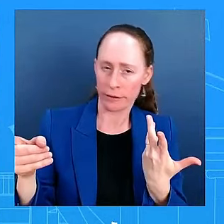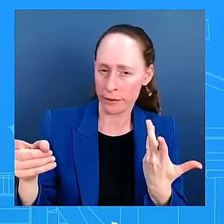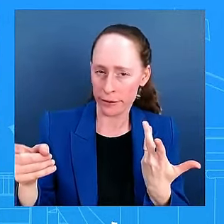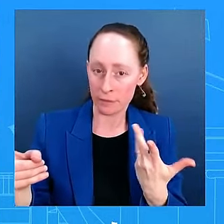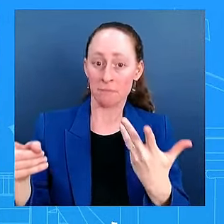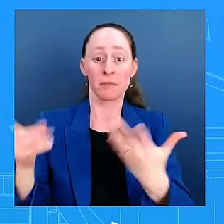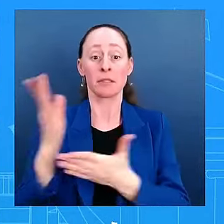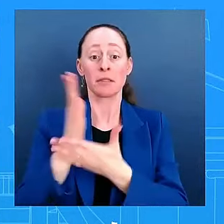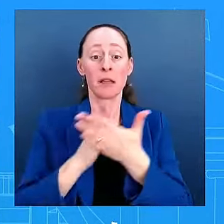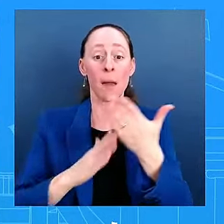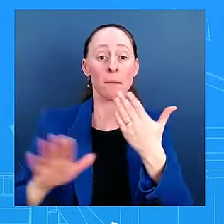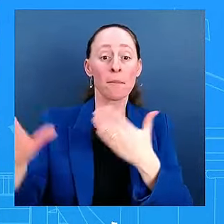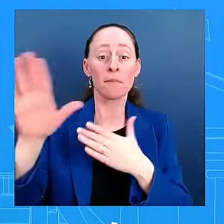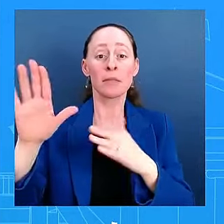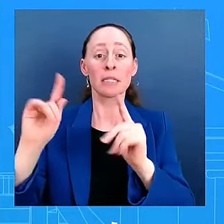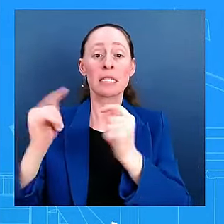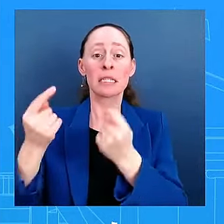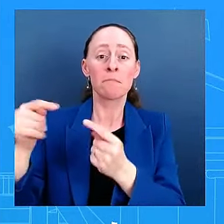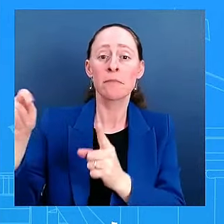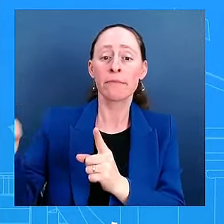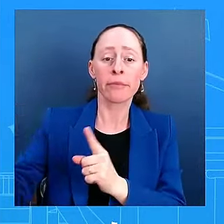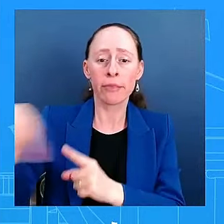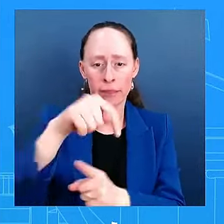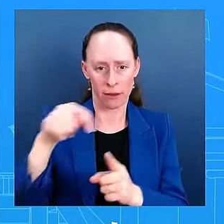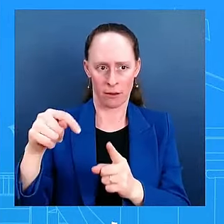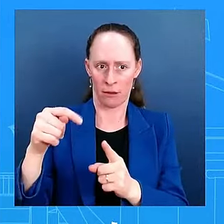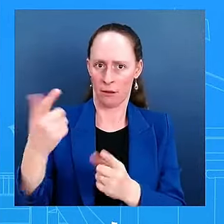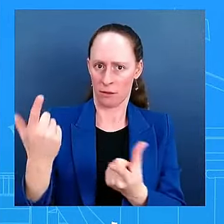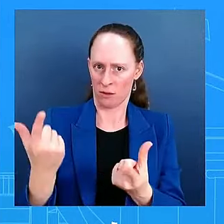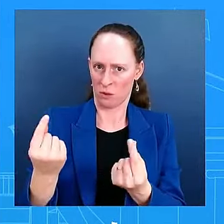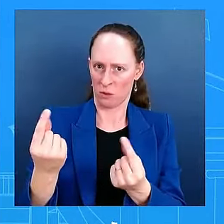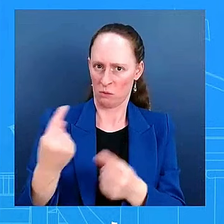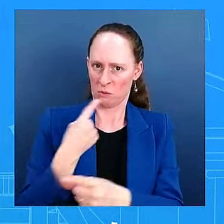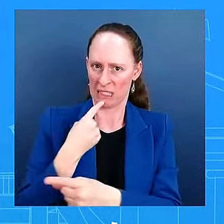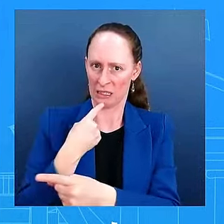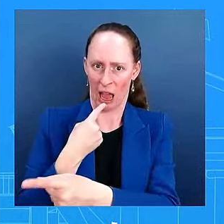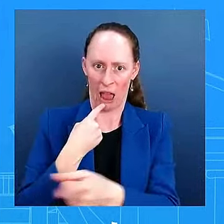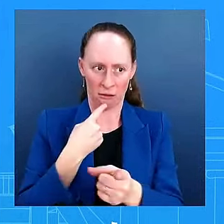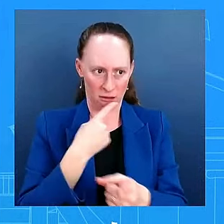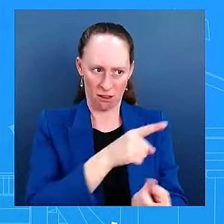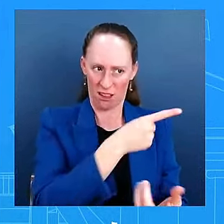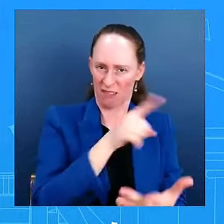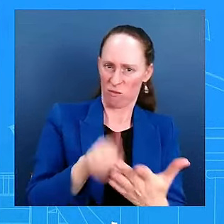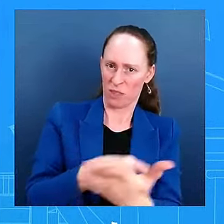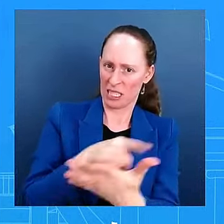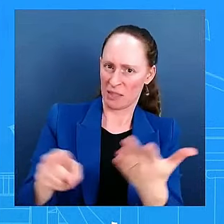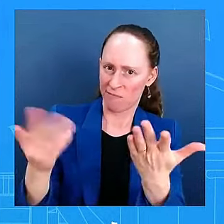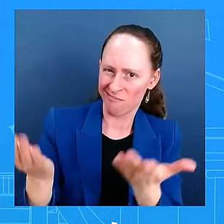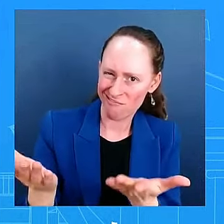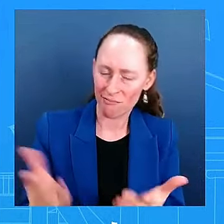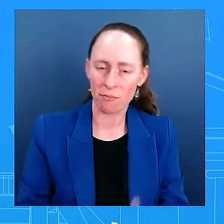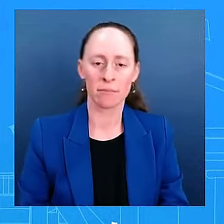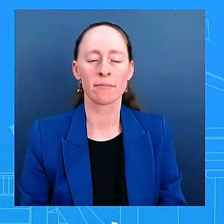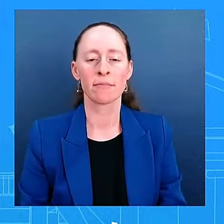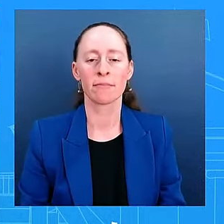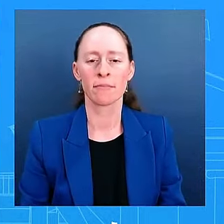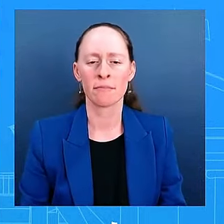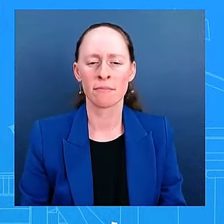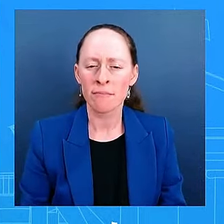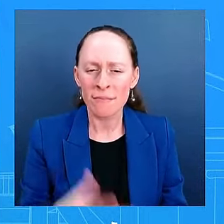To do what he did, meaning? Running again, not stepping aside faster, and showing what some people say,